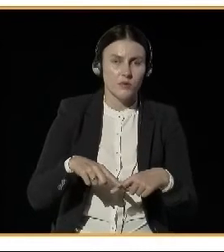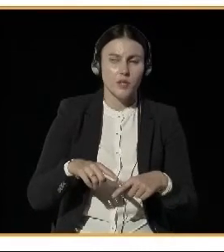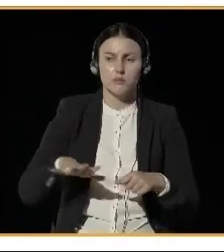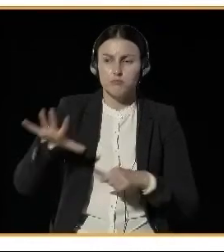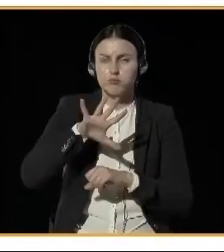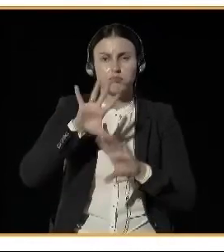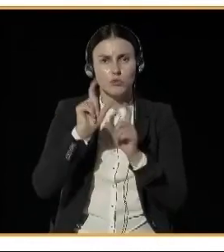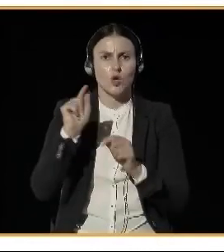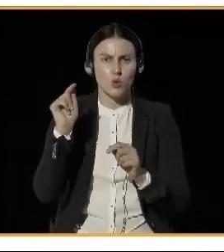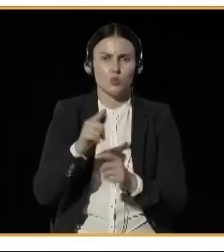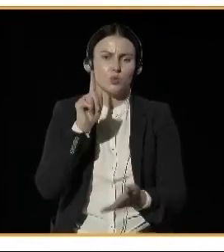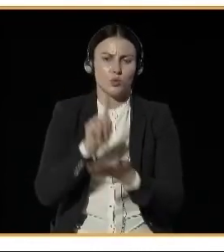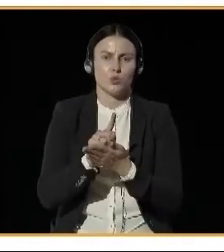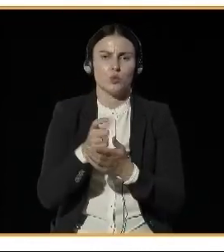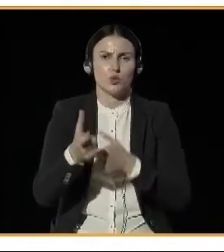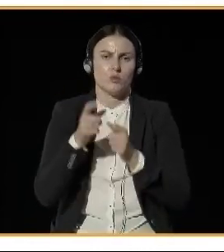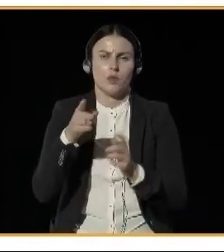additional comments?